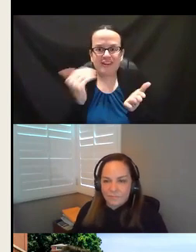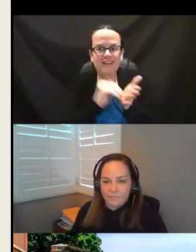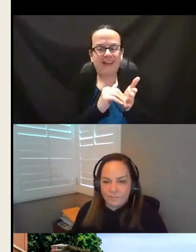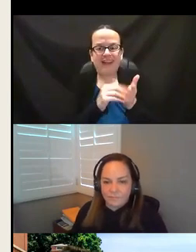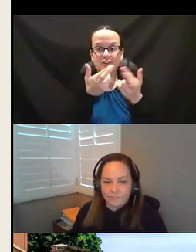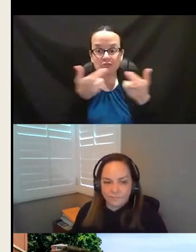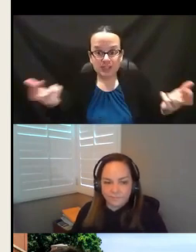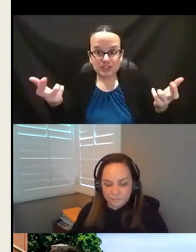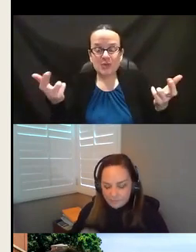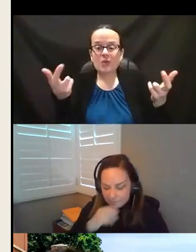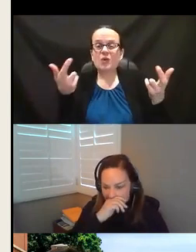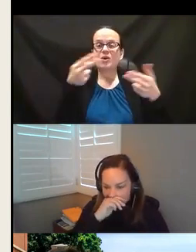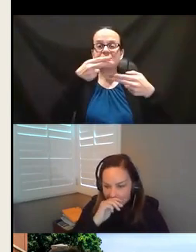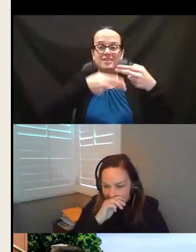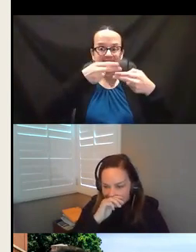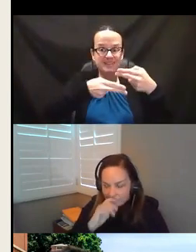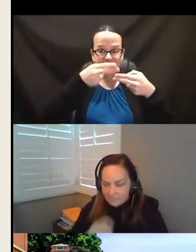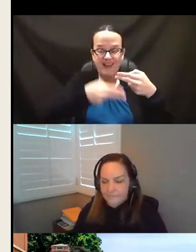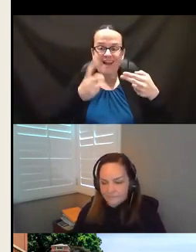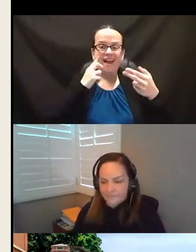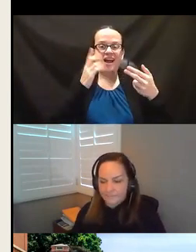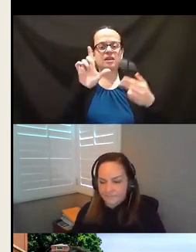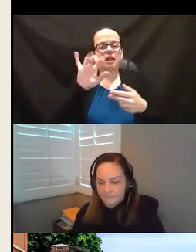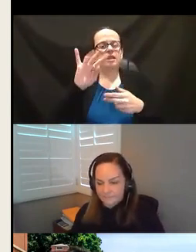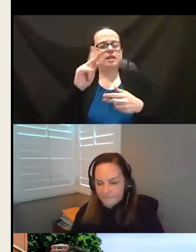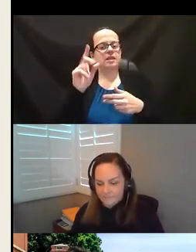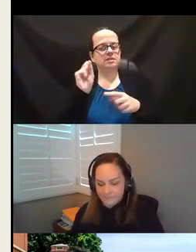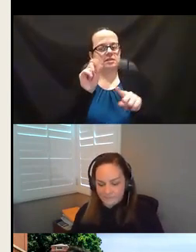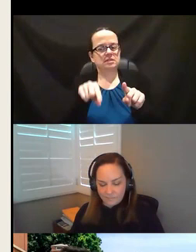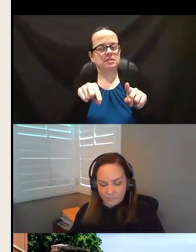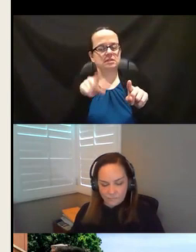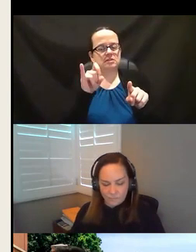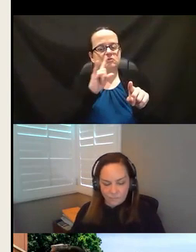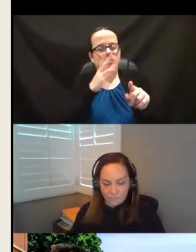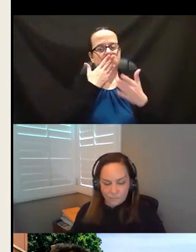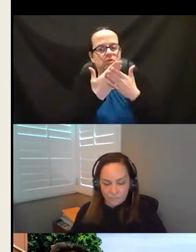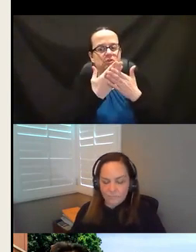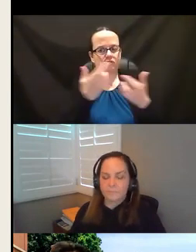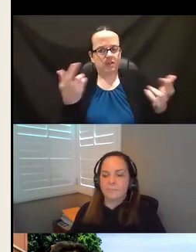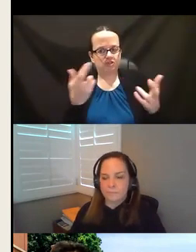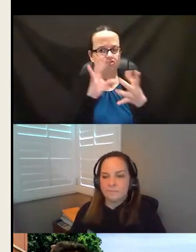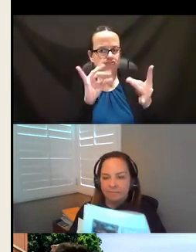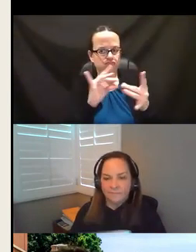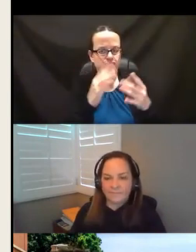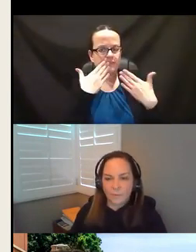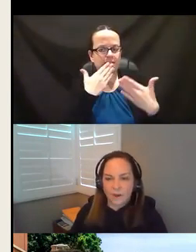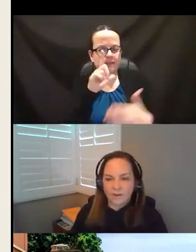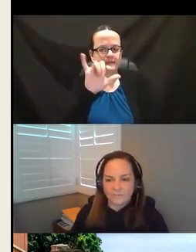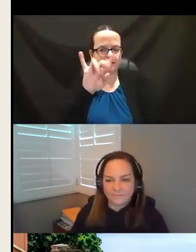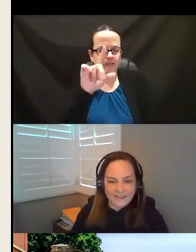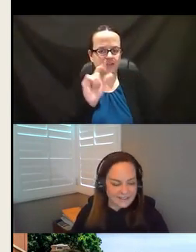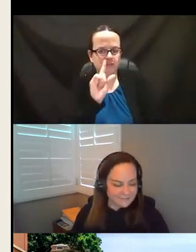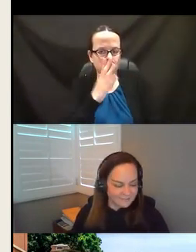those resources are on the slide deck, but there also are links to those great resources you were talking about. So thanks, Linda.